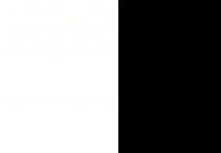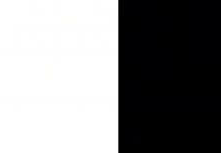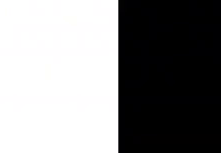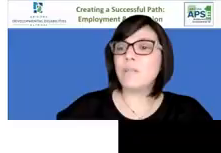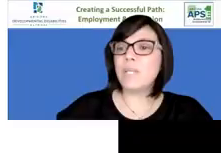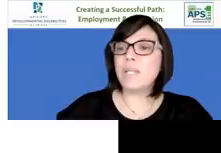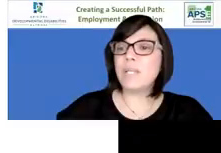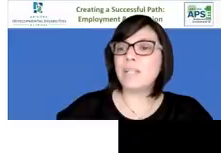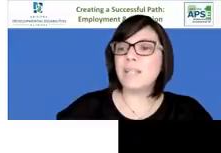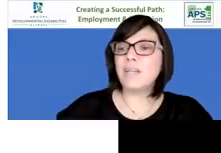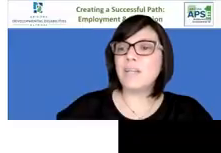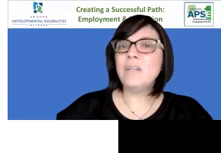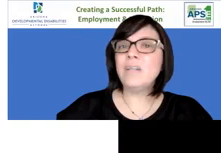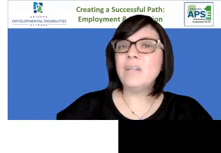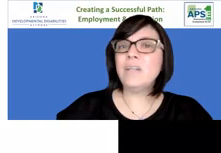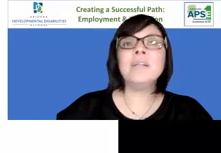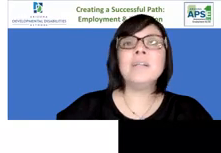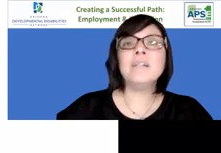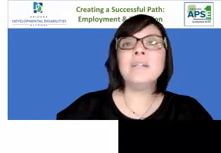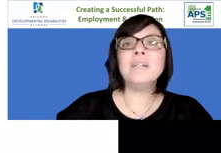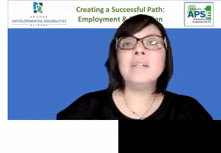okay i'll let everybody get settled